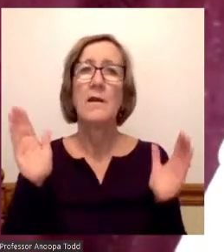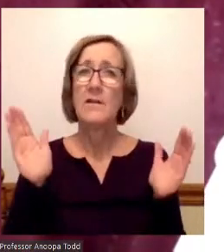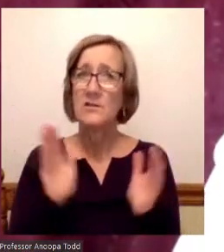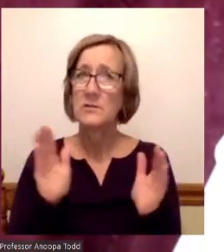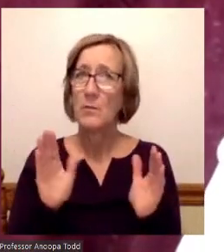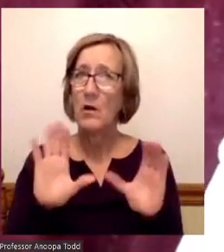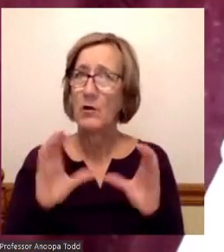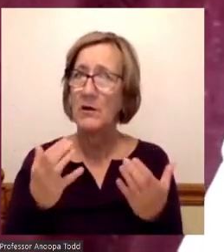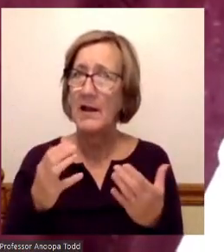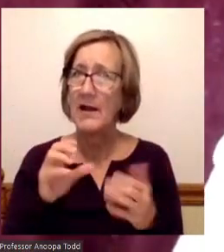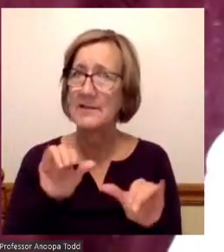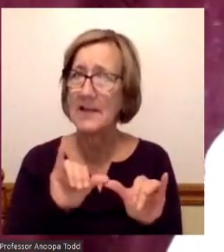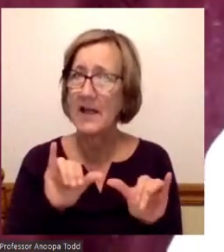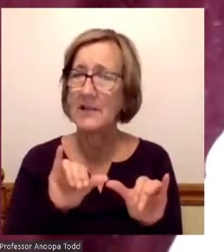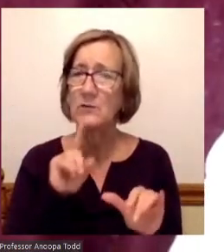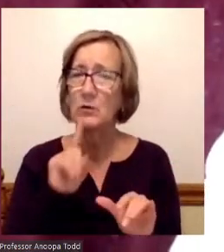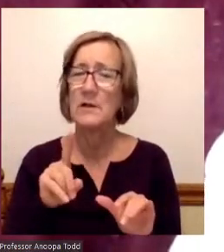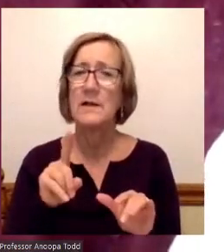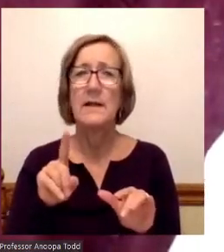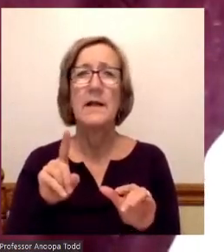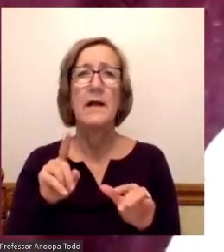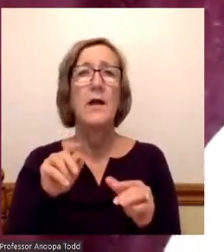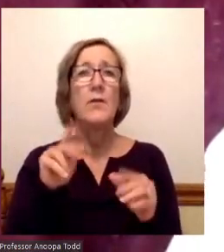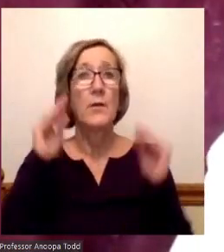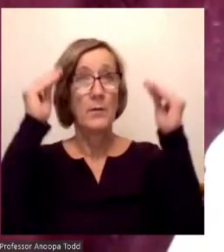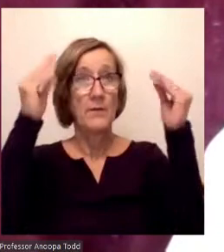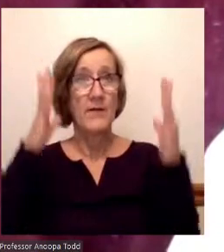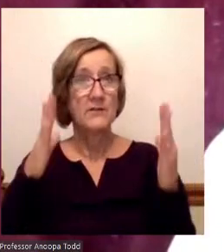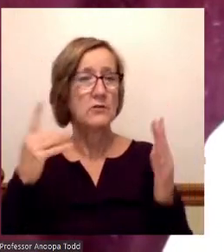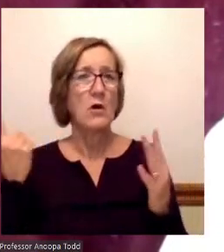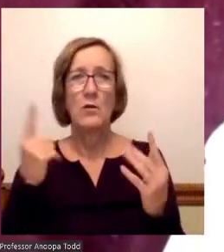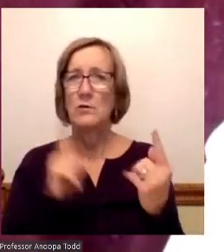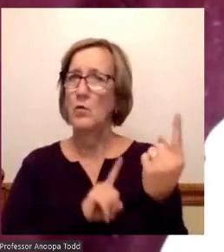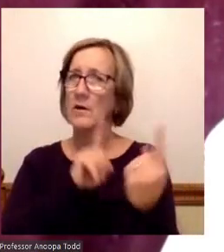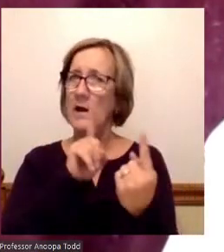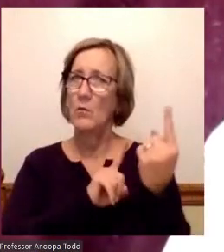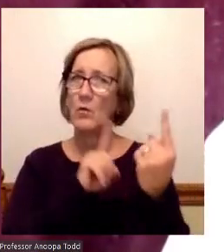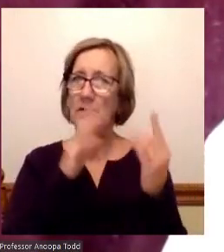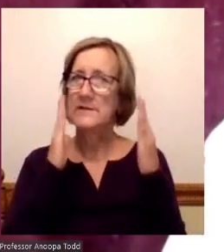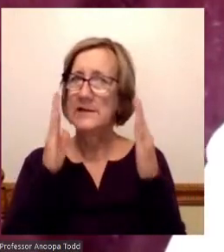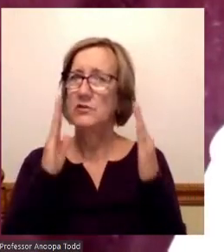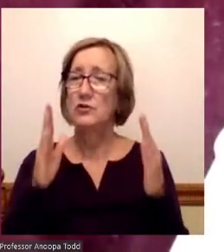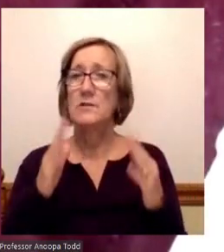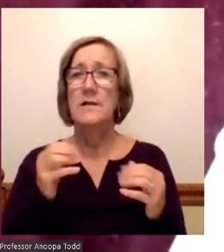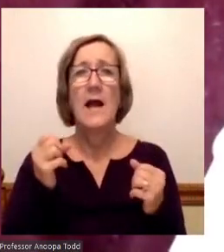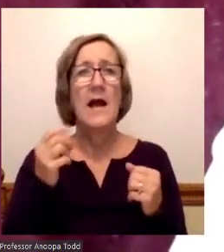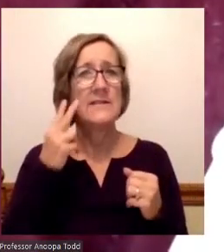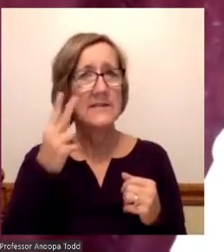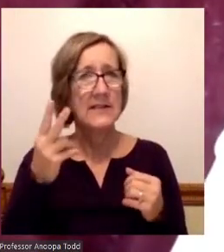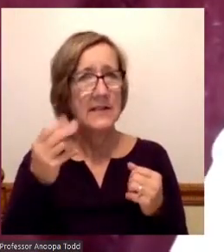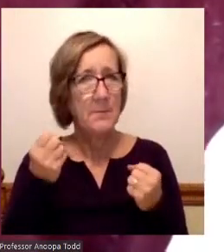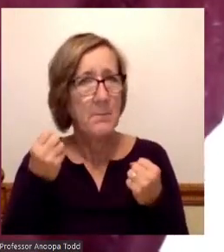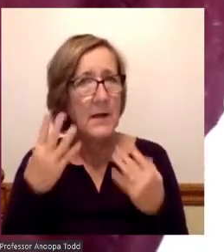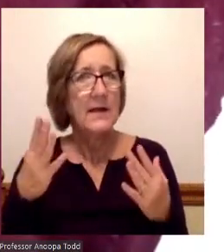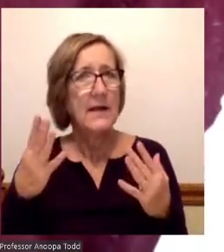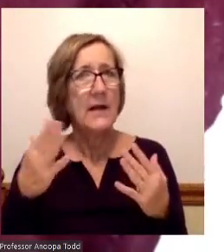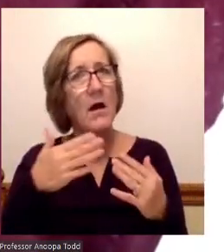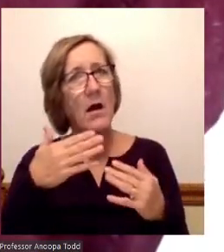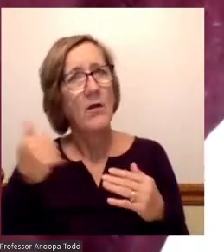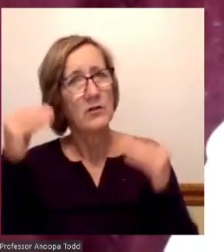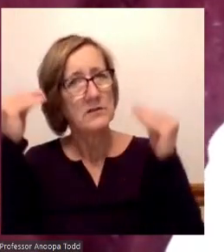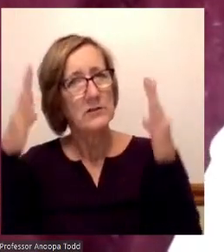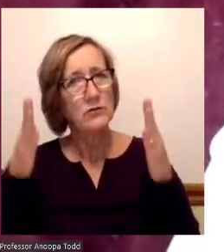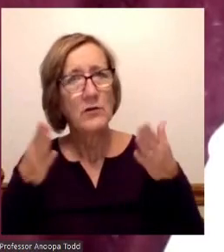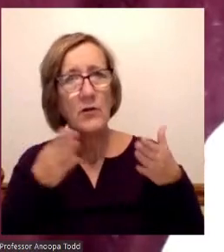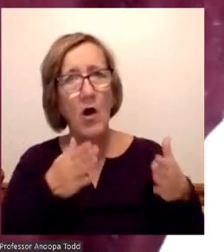at Mott are always giving one-on-one attention. I've seen many of my colleagues in the hallway. They're talking. They're having their